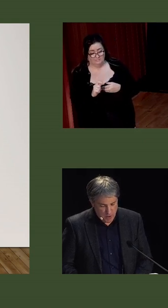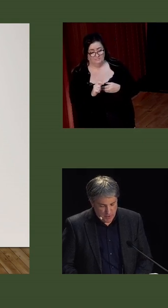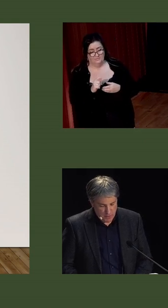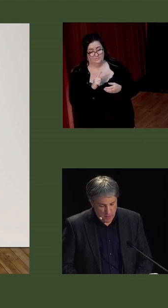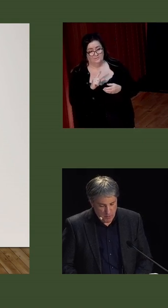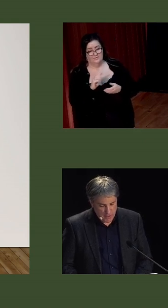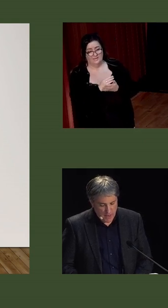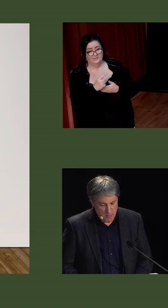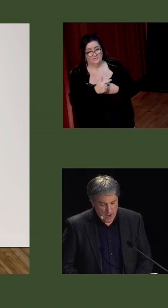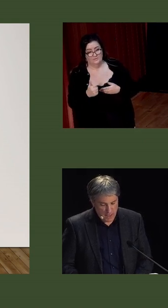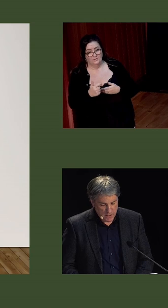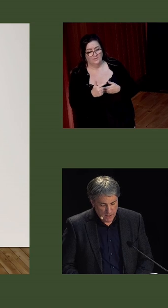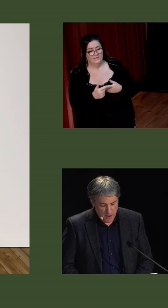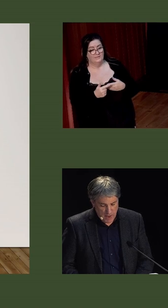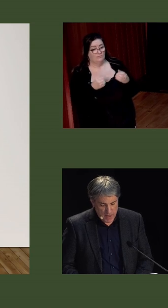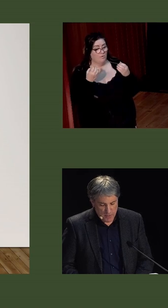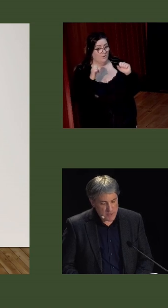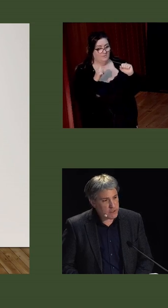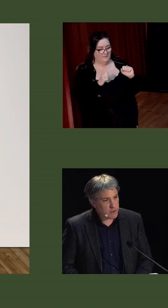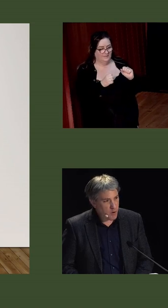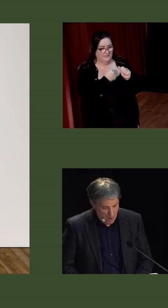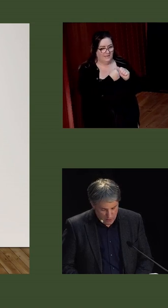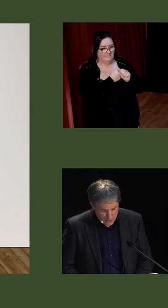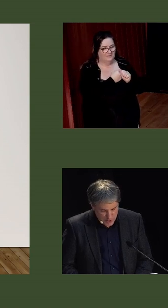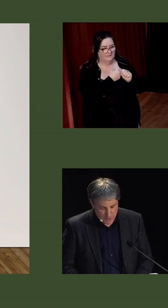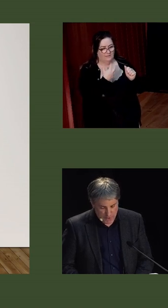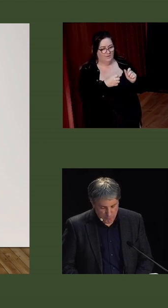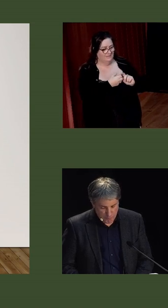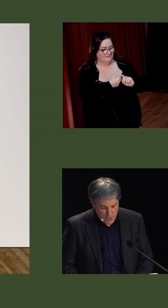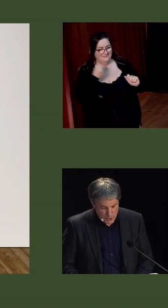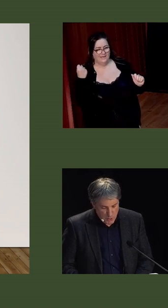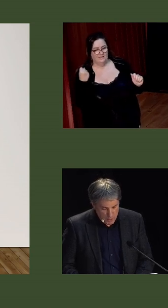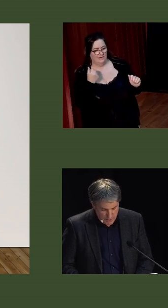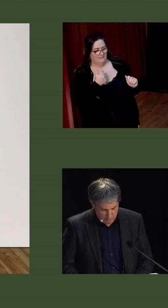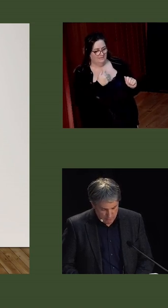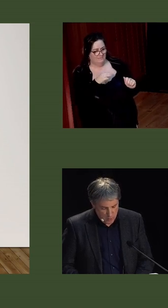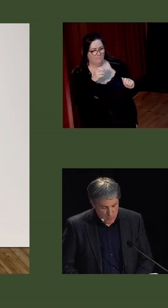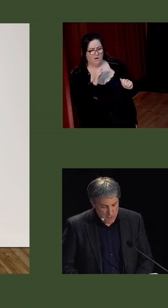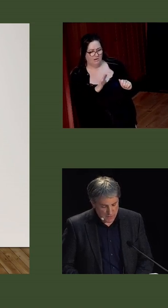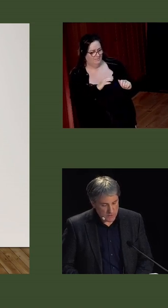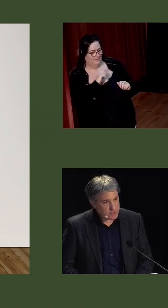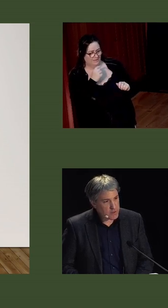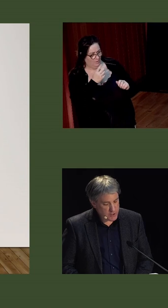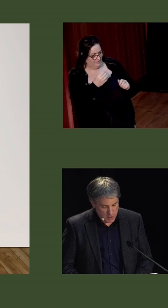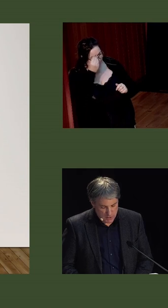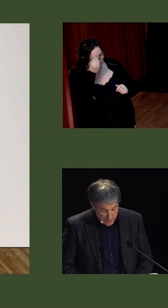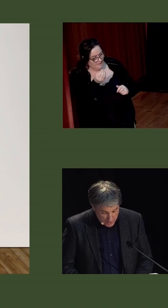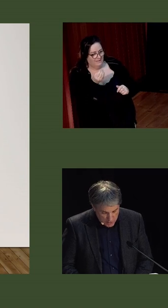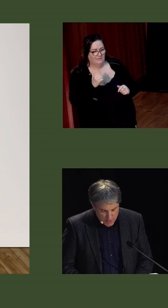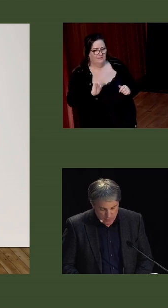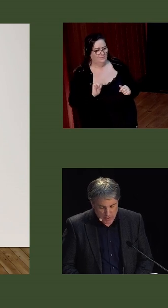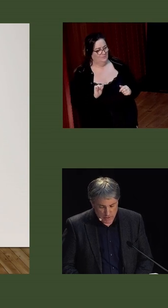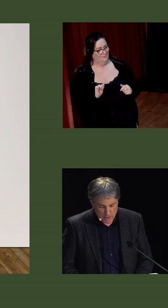sought to strip the Republican campaign of any political or moral legitimacy, to appeal for obedience to the